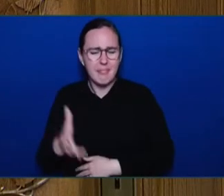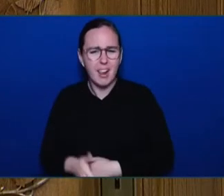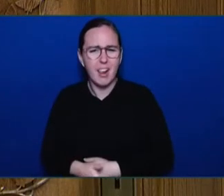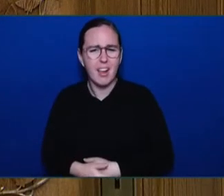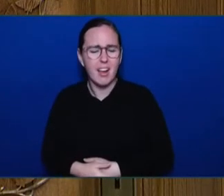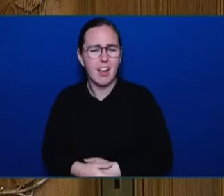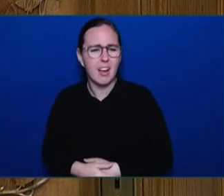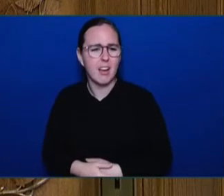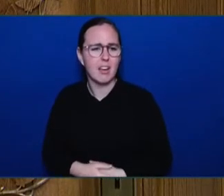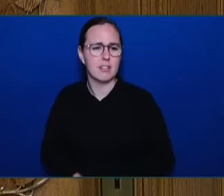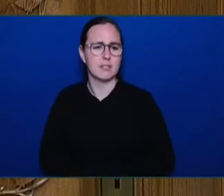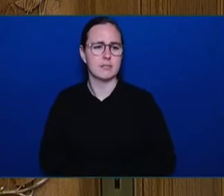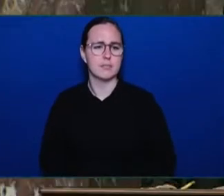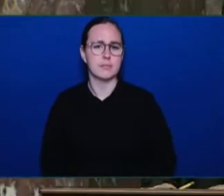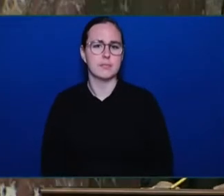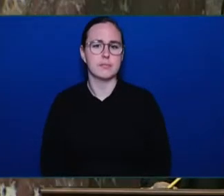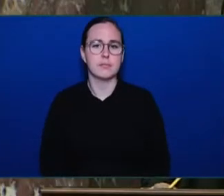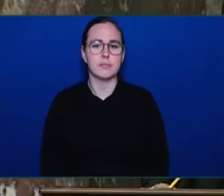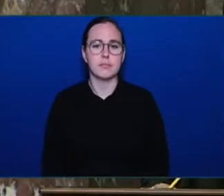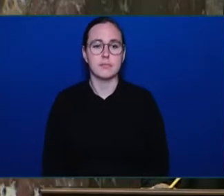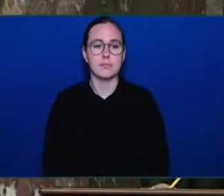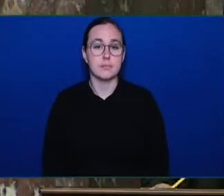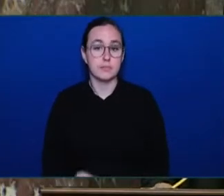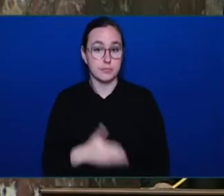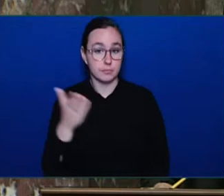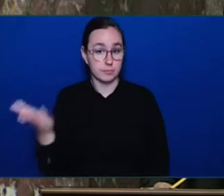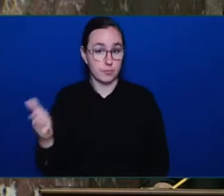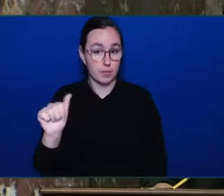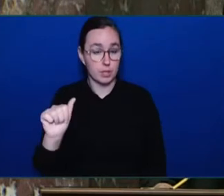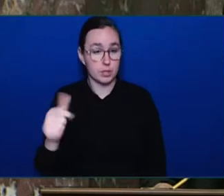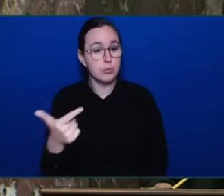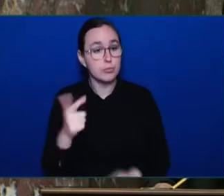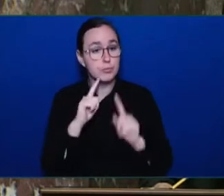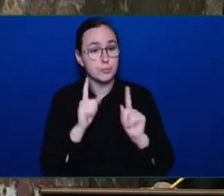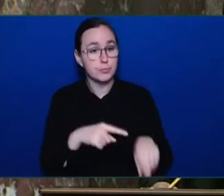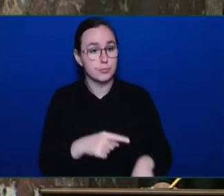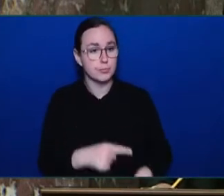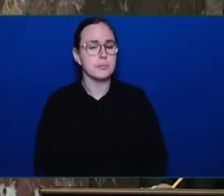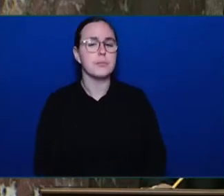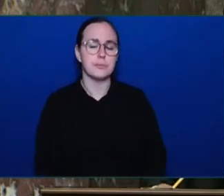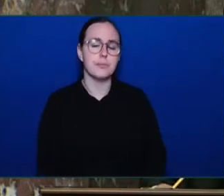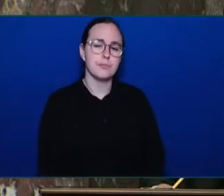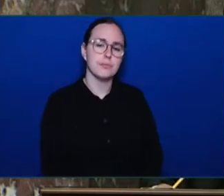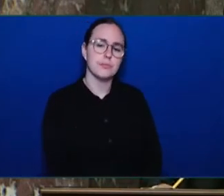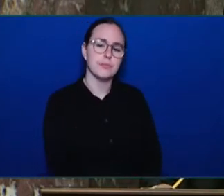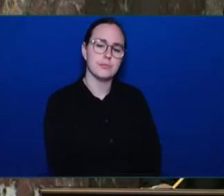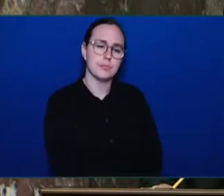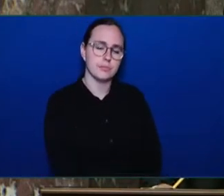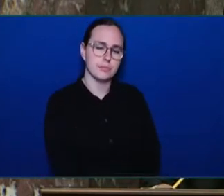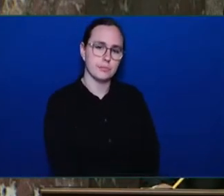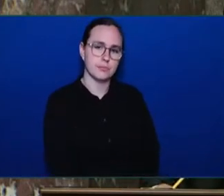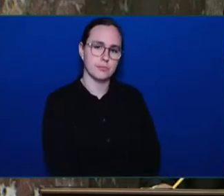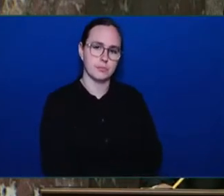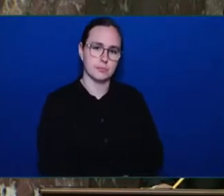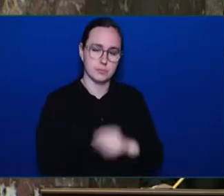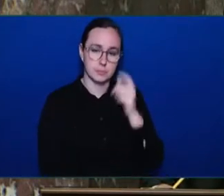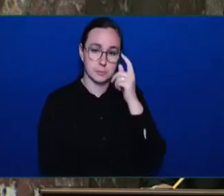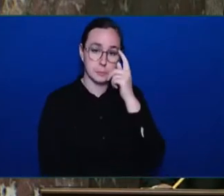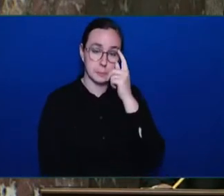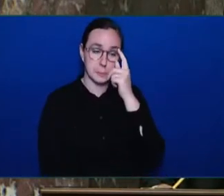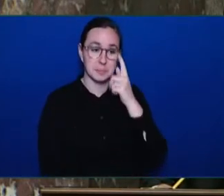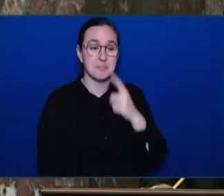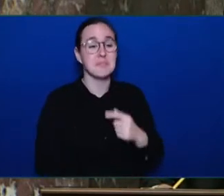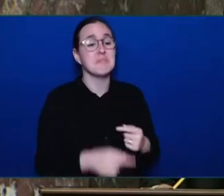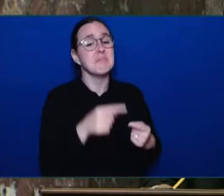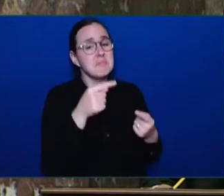Attorney General. Well, thank you, Mr. Speaker. The incidents that the Honorable Member refers to are horrible. Nothing more, nothing